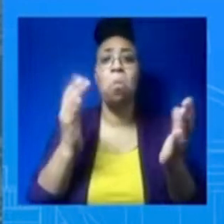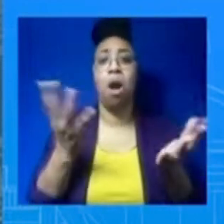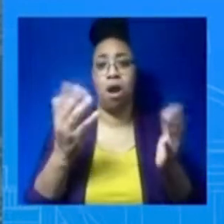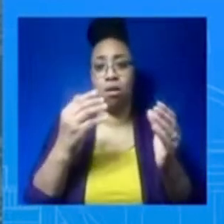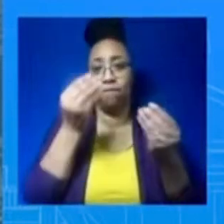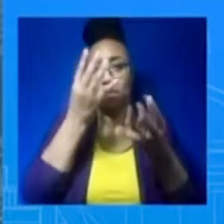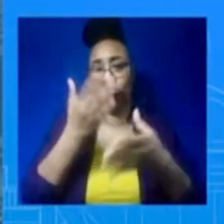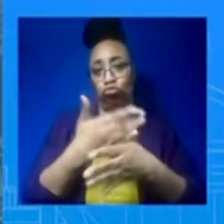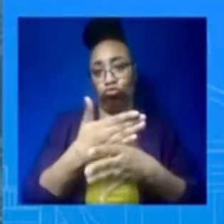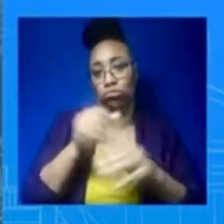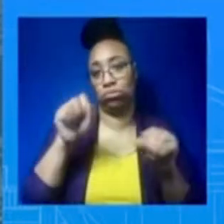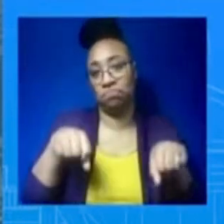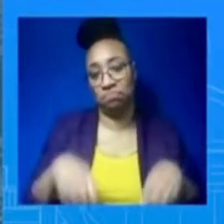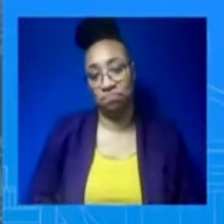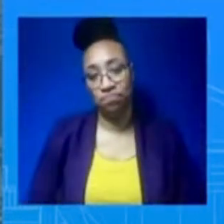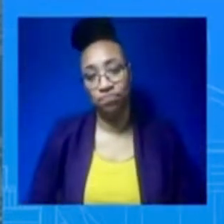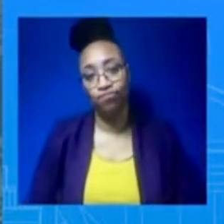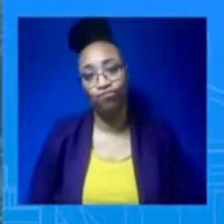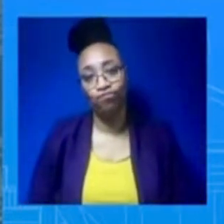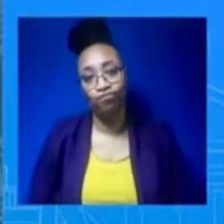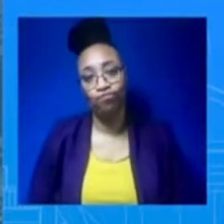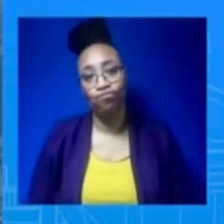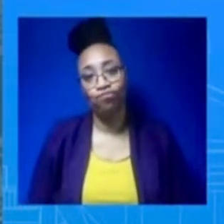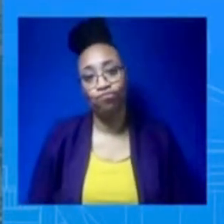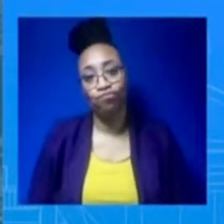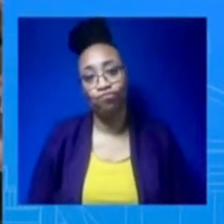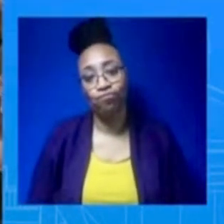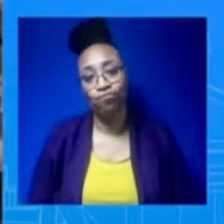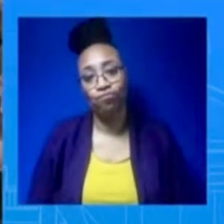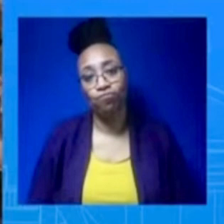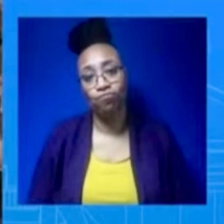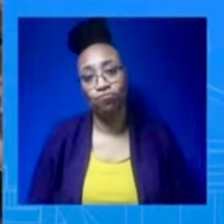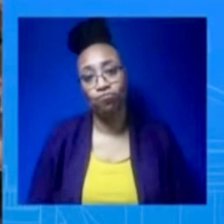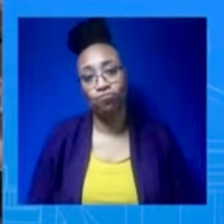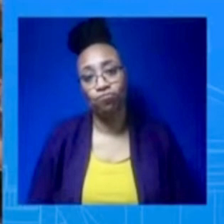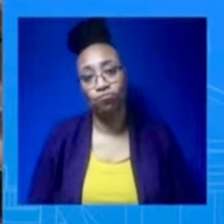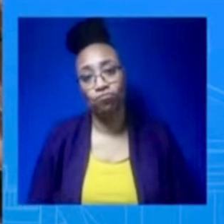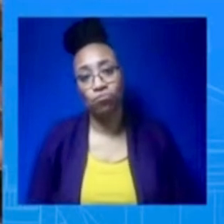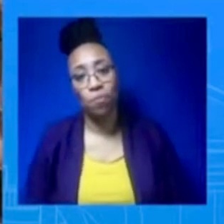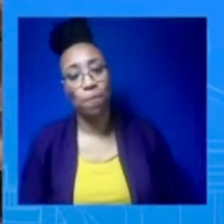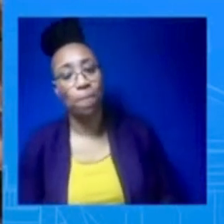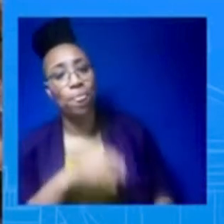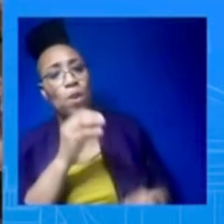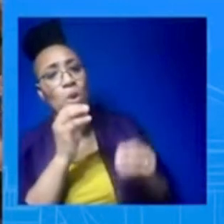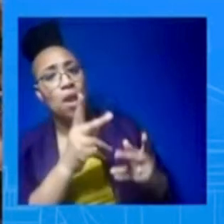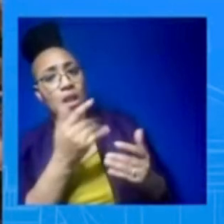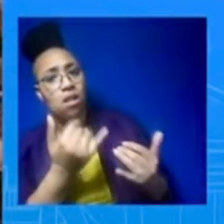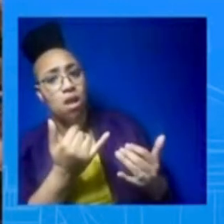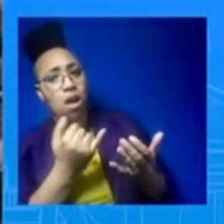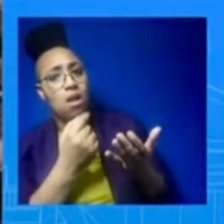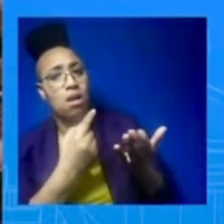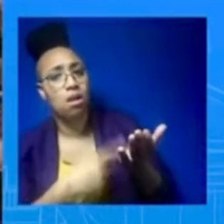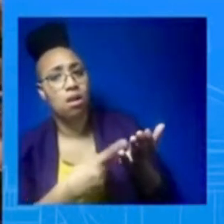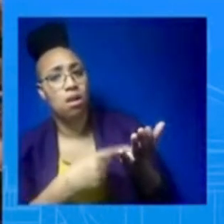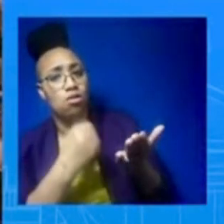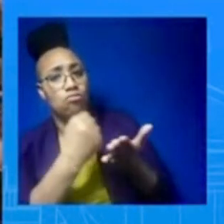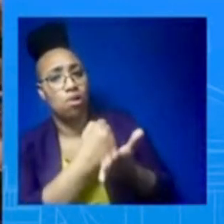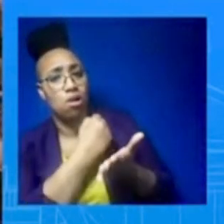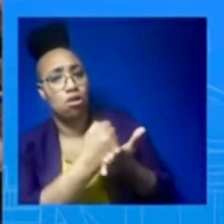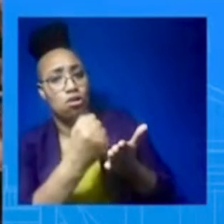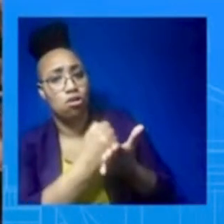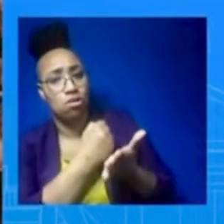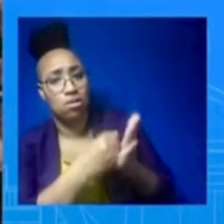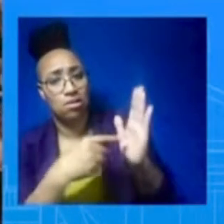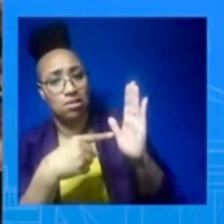Thank you. So, I asked you about credit card debt. A New York Federal Reserve study now shows that Americans' credit card debt reached